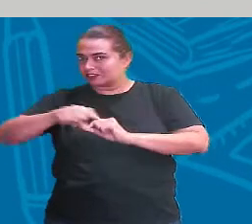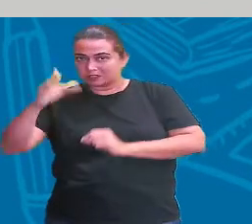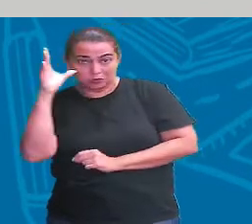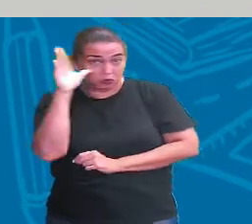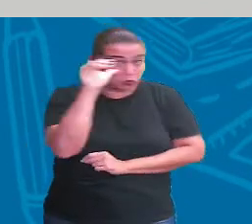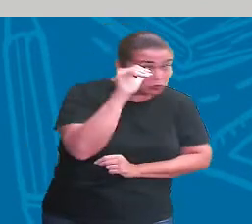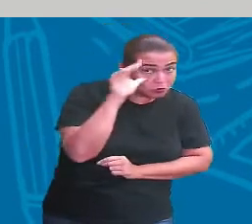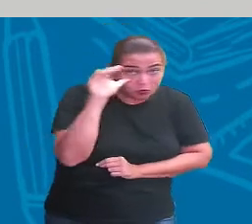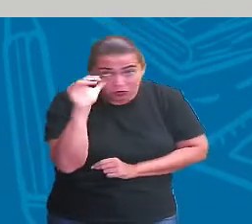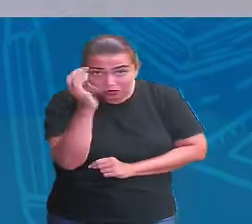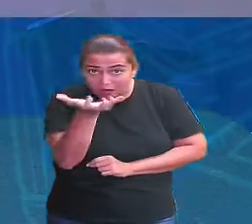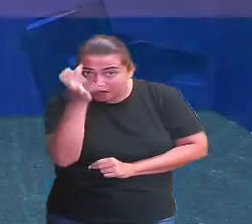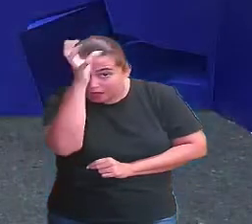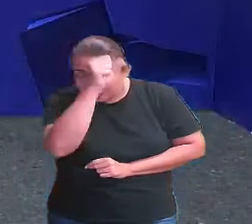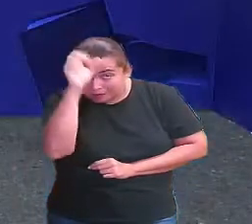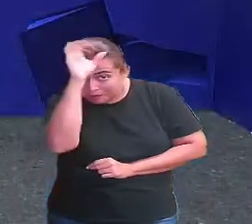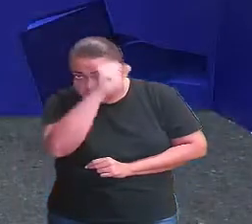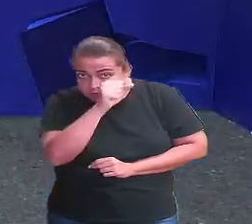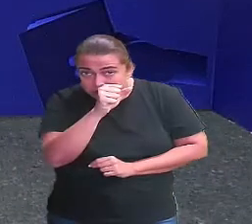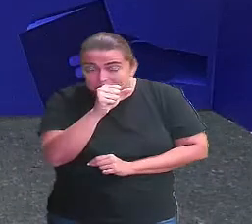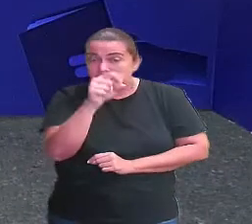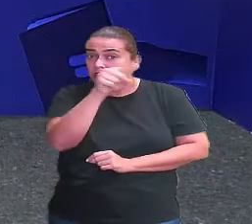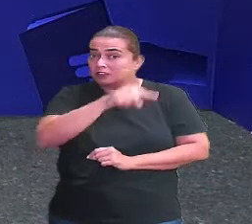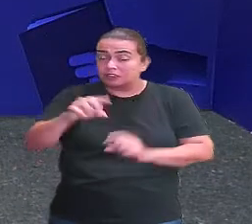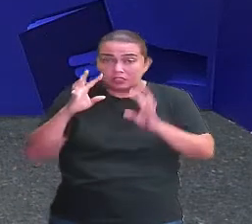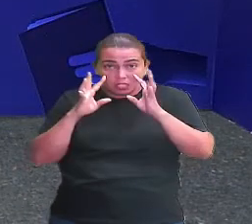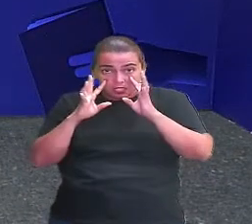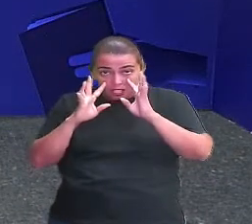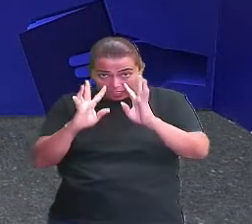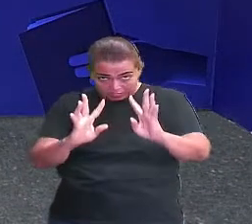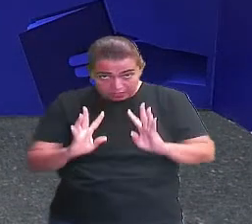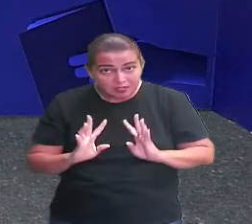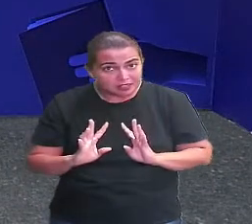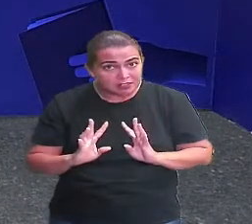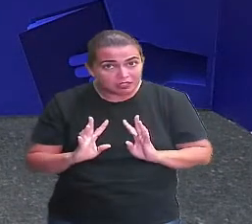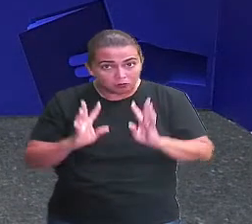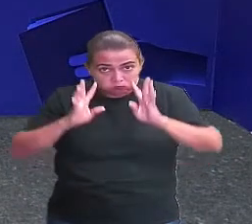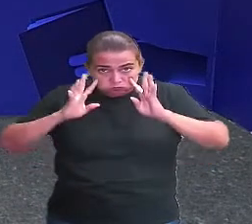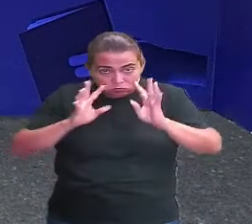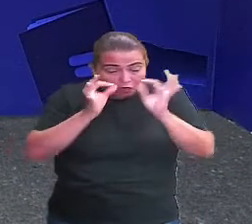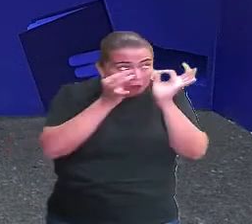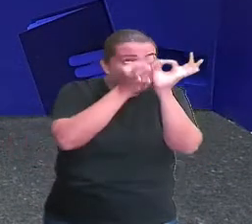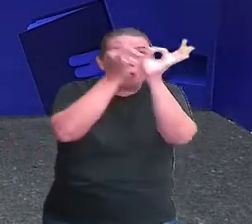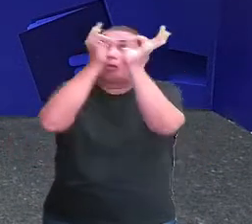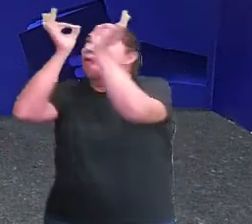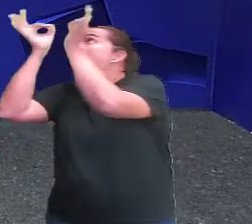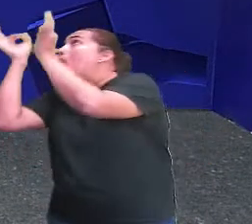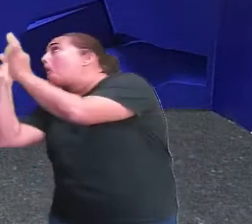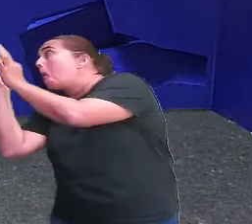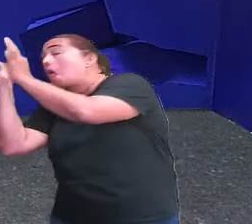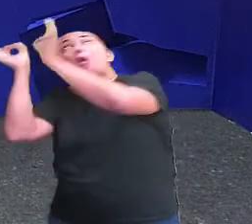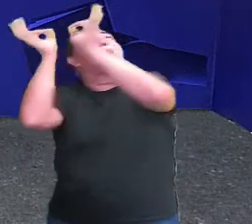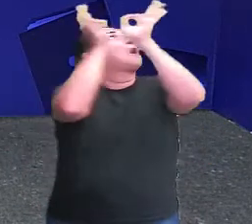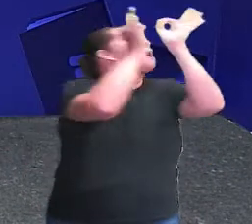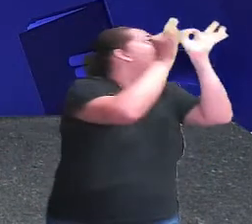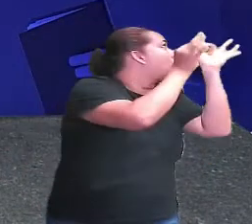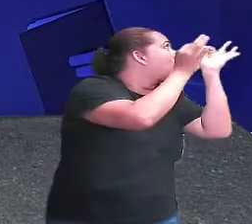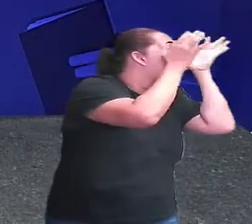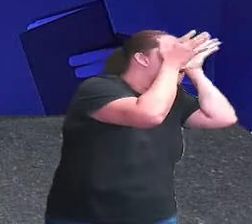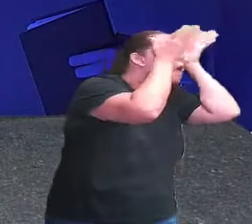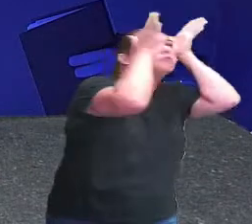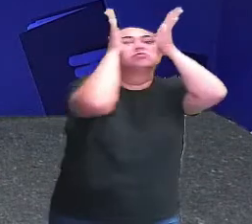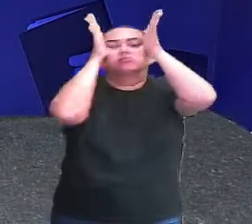Come here with me! Don't your mind from table! Focus! Focus! Let's focus! Let's focus to be able to learn! Beleza?